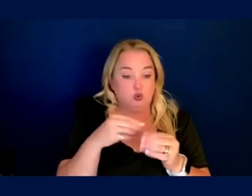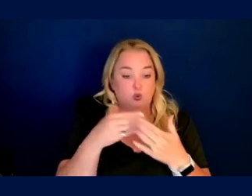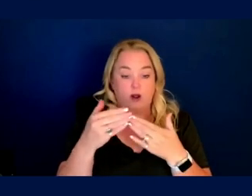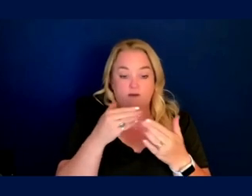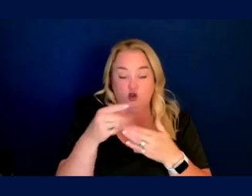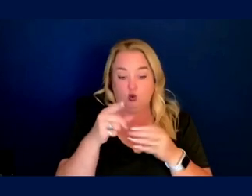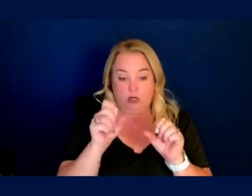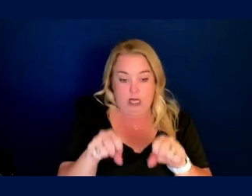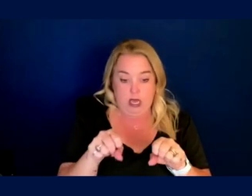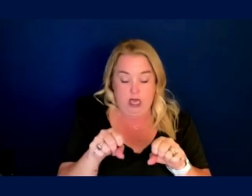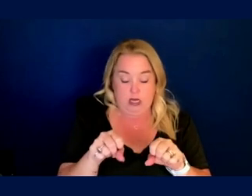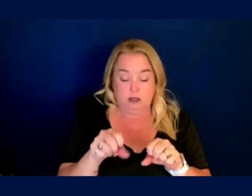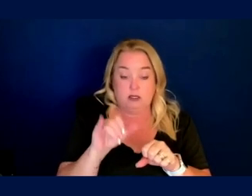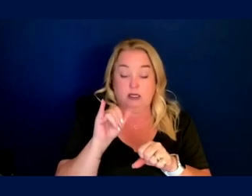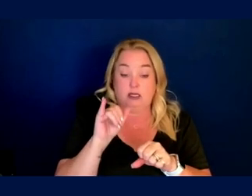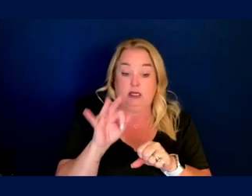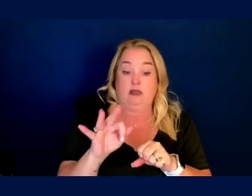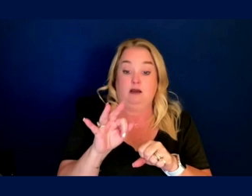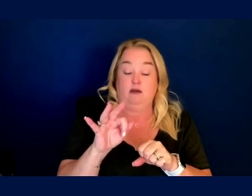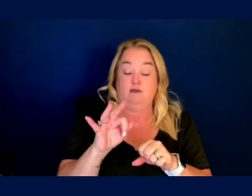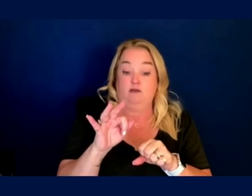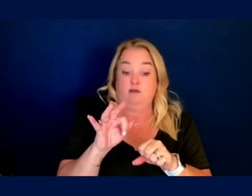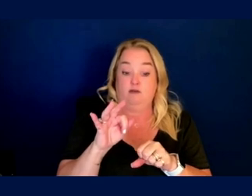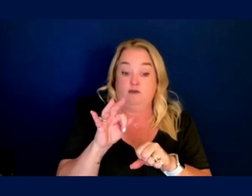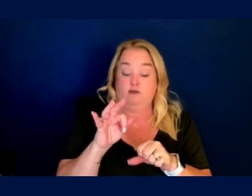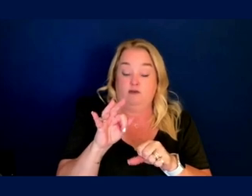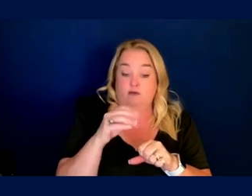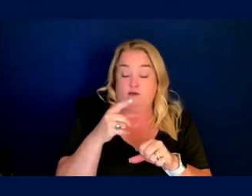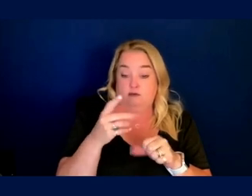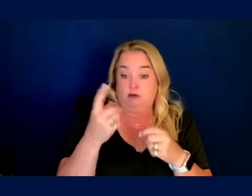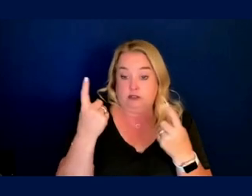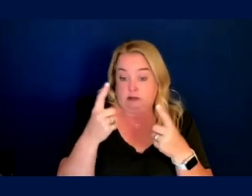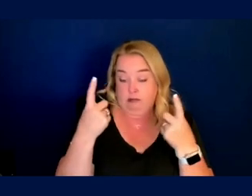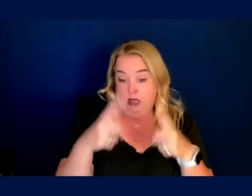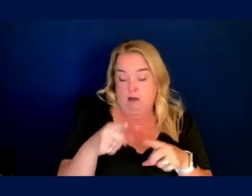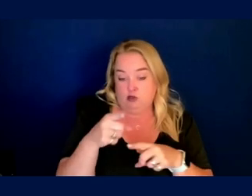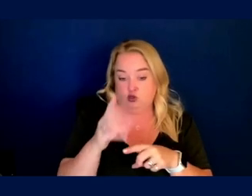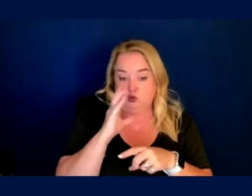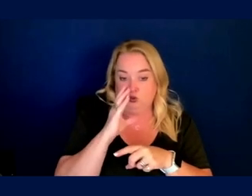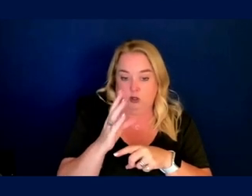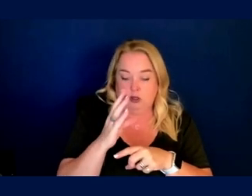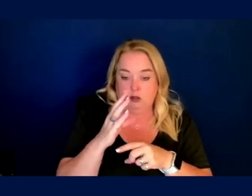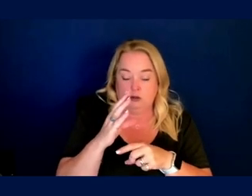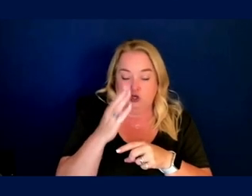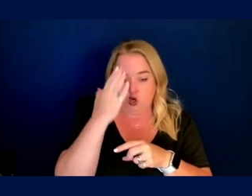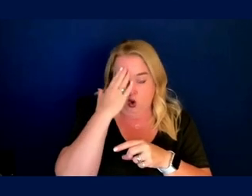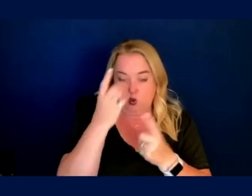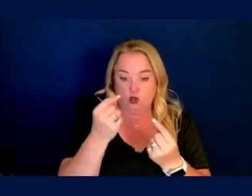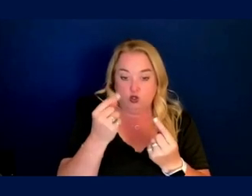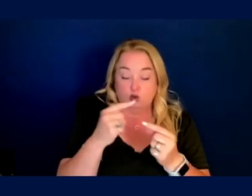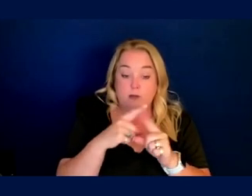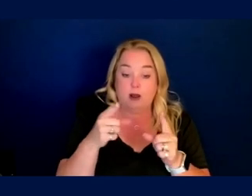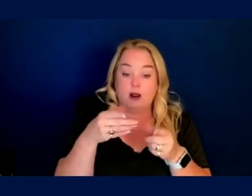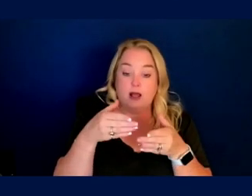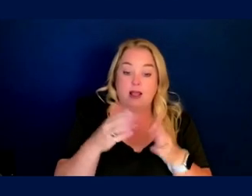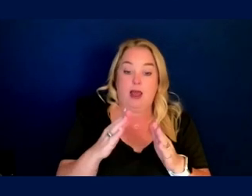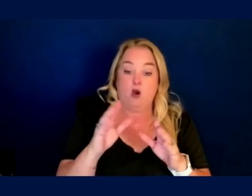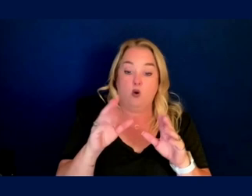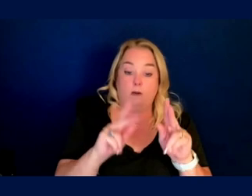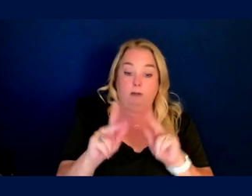to do if the comms work, if the comms don't work, you're doing what you're trained to do. So we have to provide an environment that allows people to function